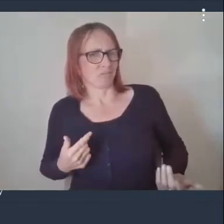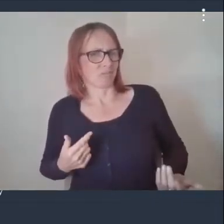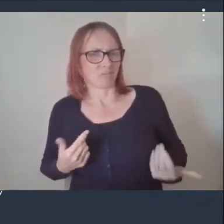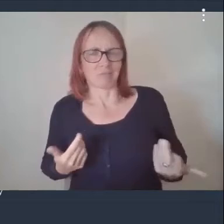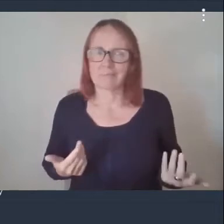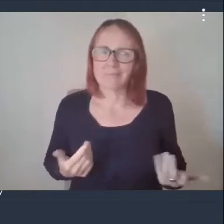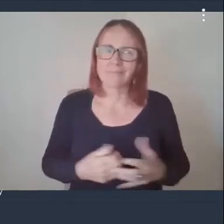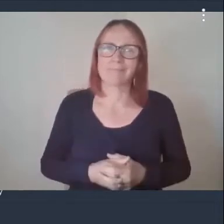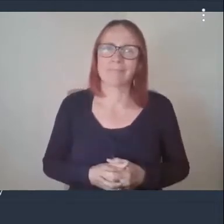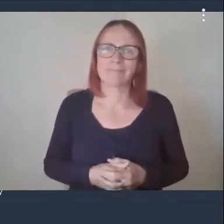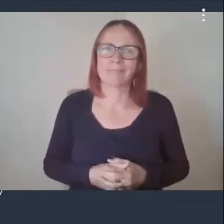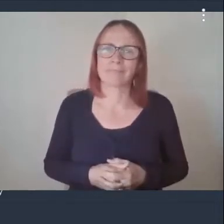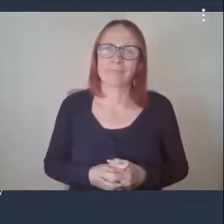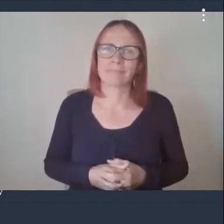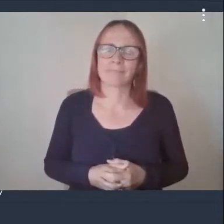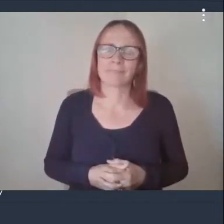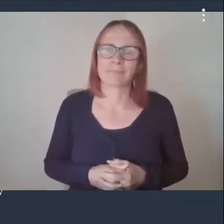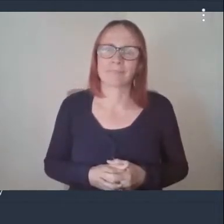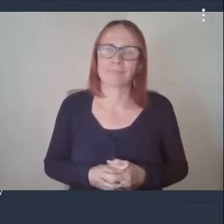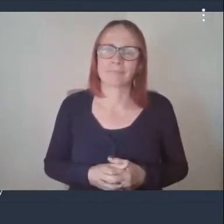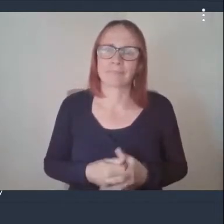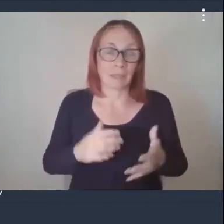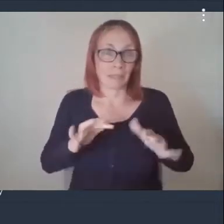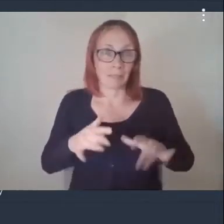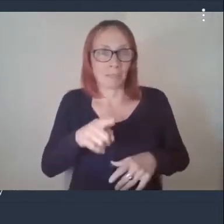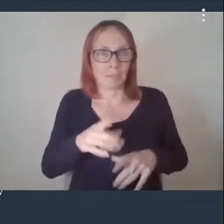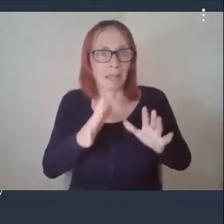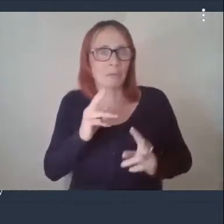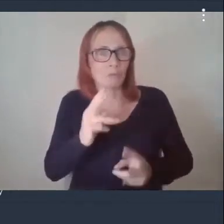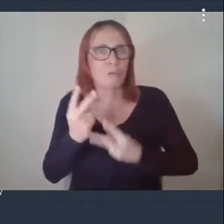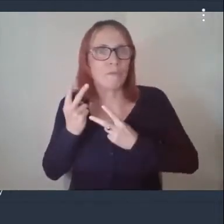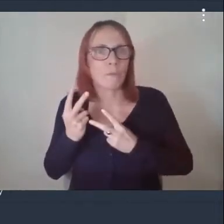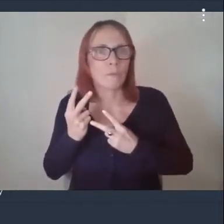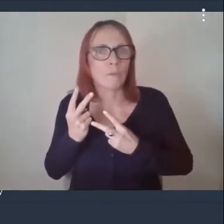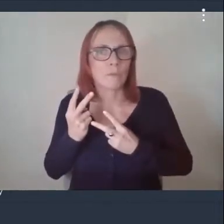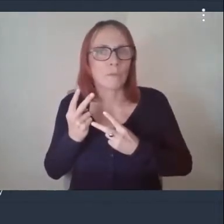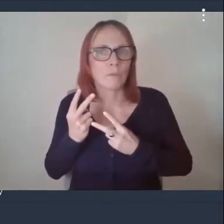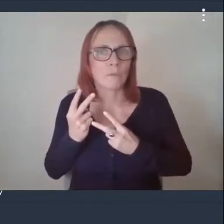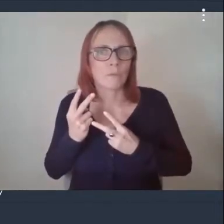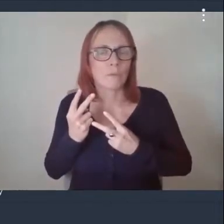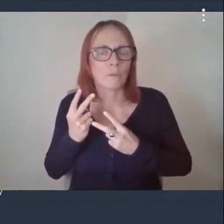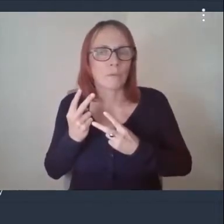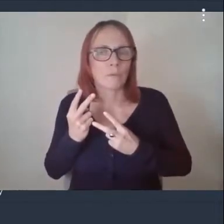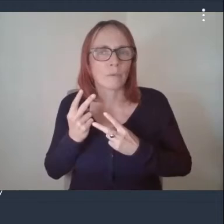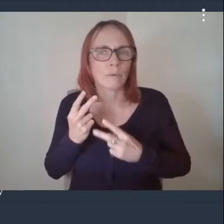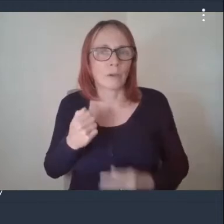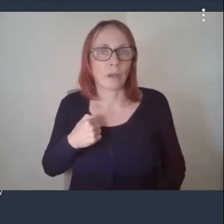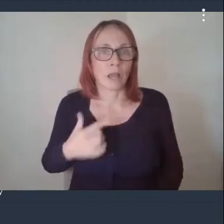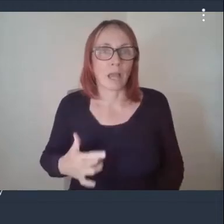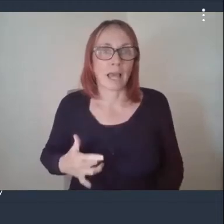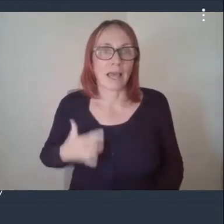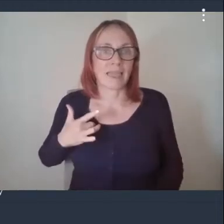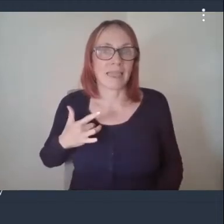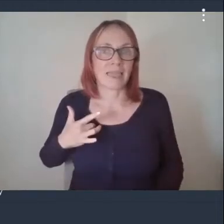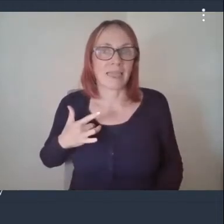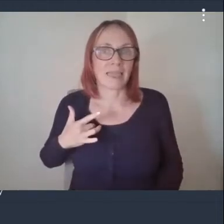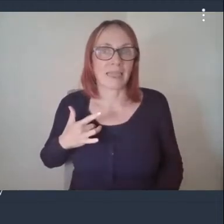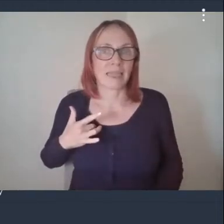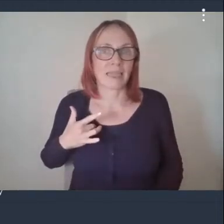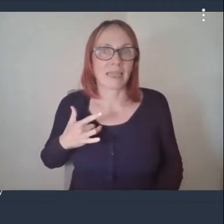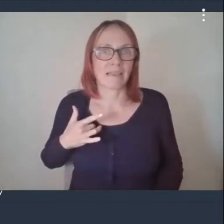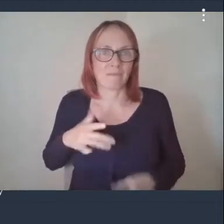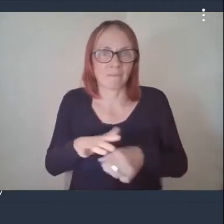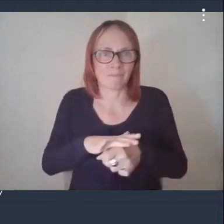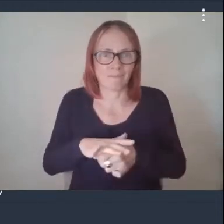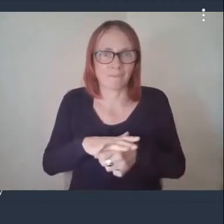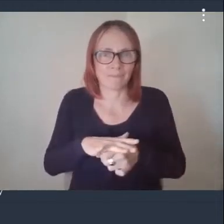maybe that's something that should get reviewed because um i live in like dies and it's